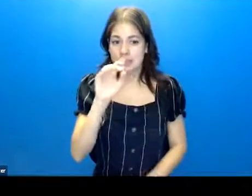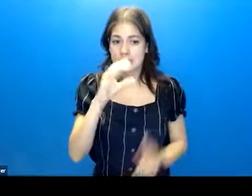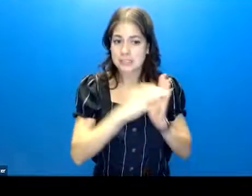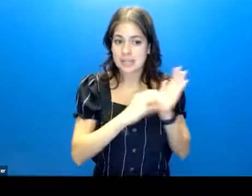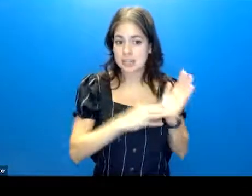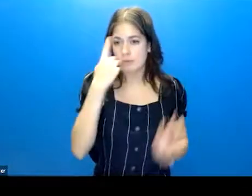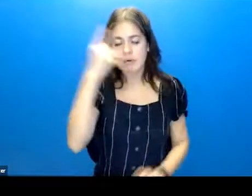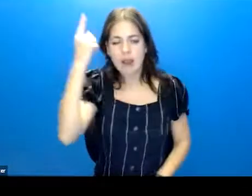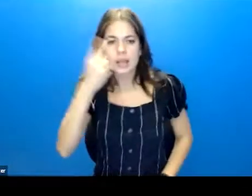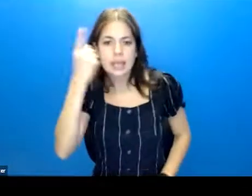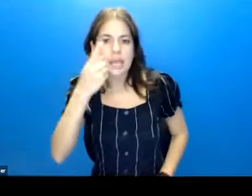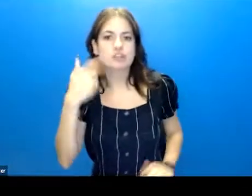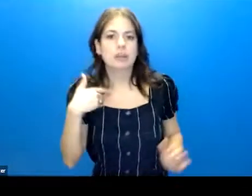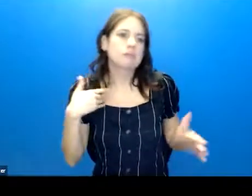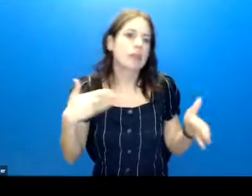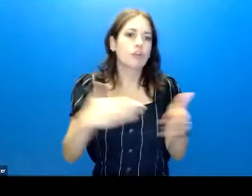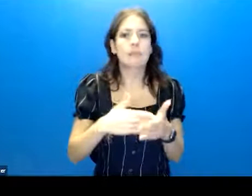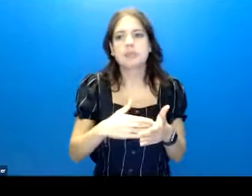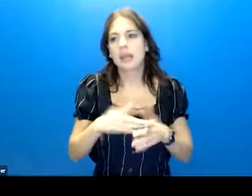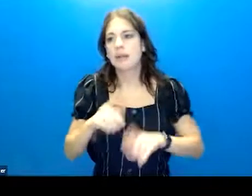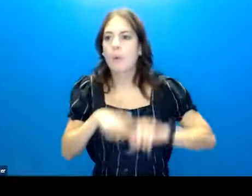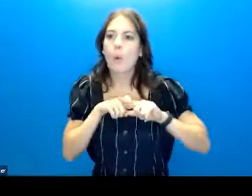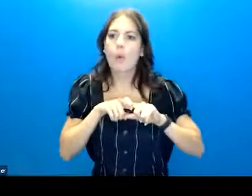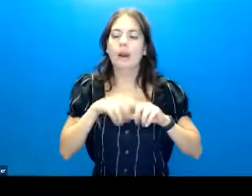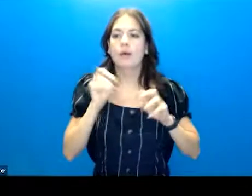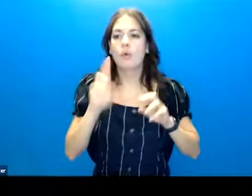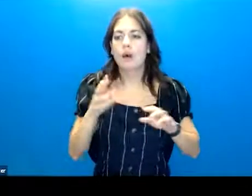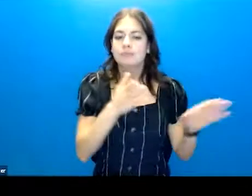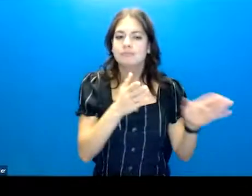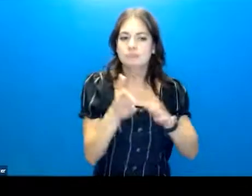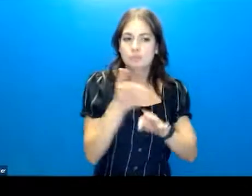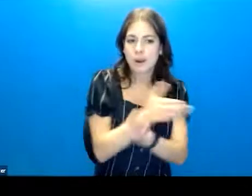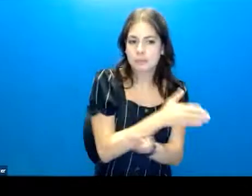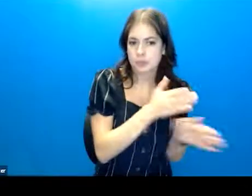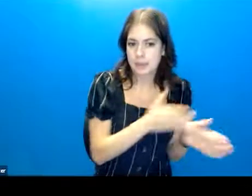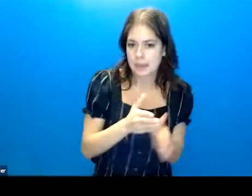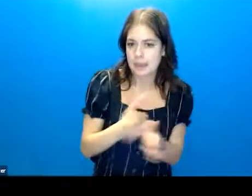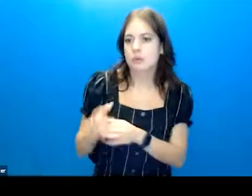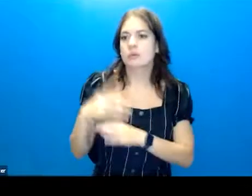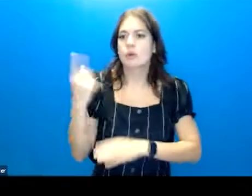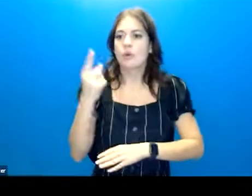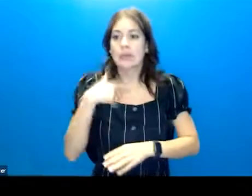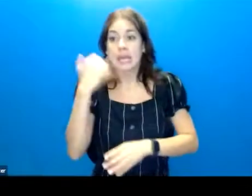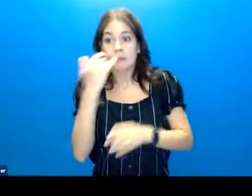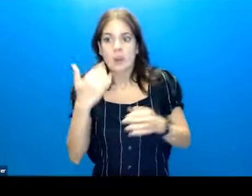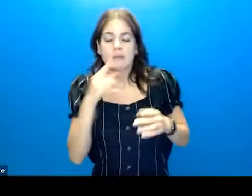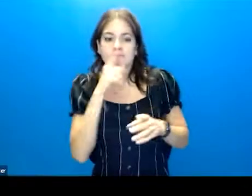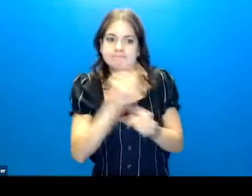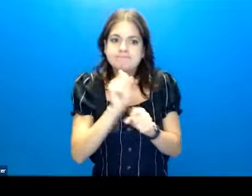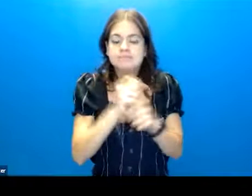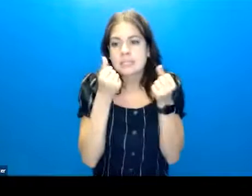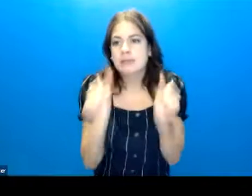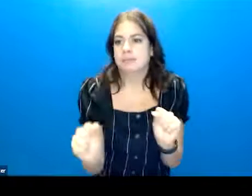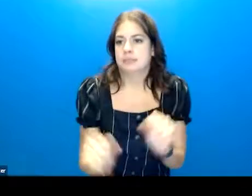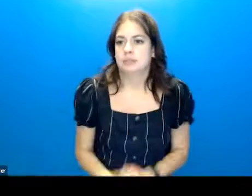ideation, interrupted, aborted attempts, or preparatory behavior. Only going to rate this if somebody had an actual attempt. So